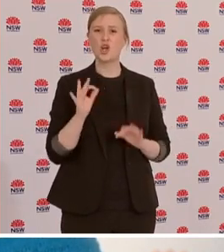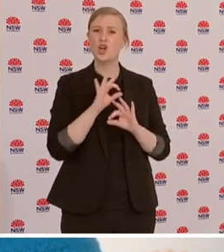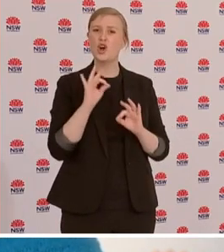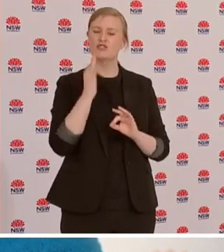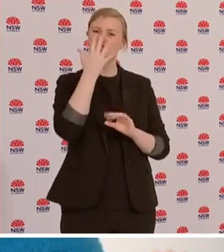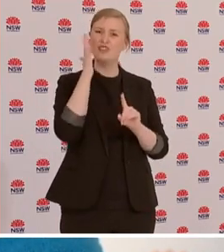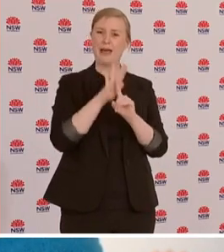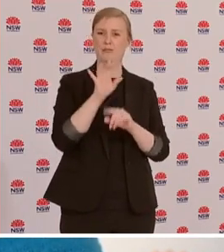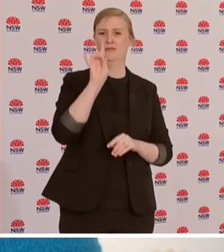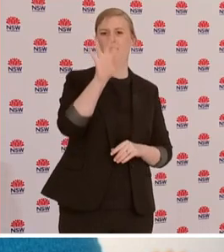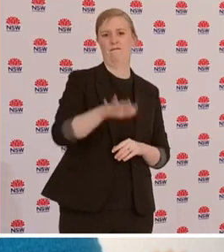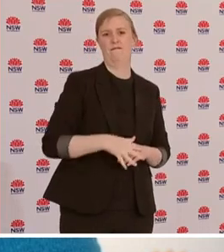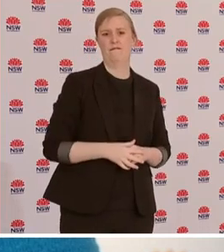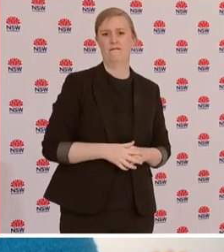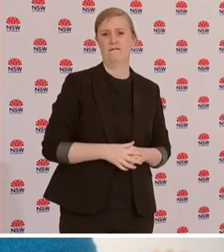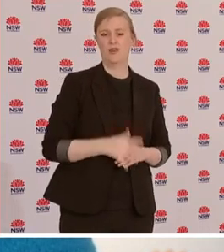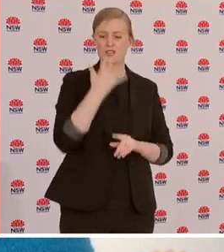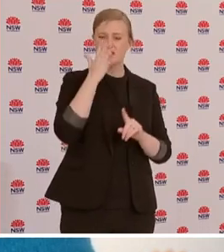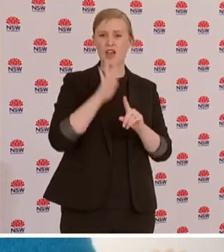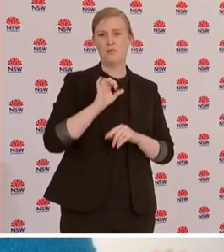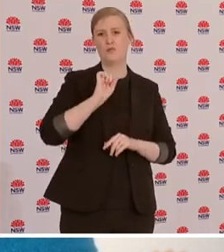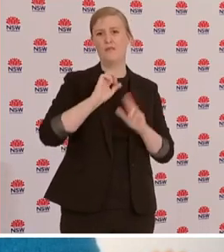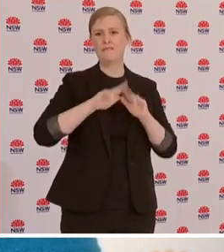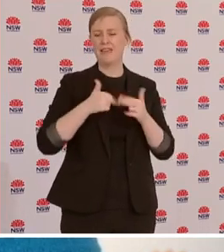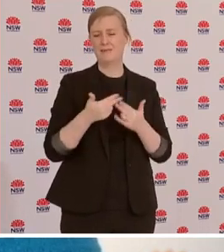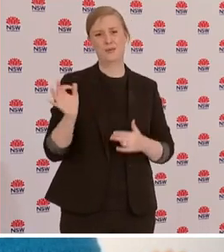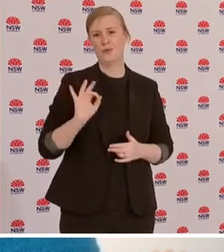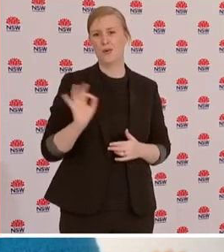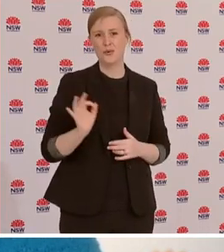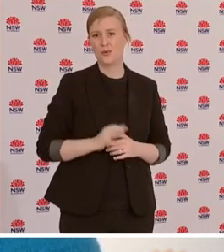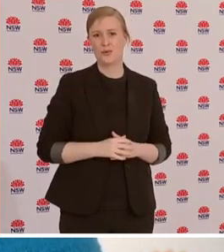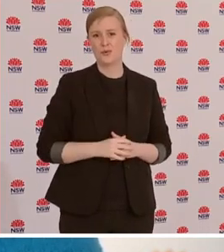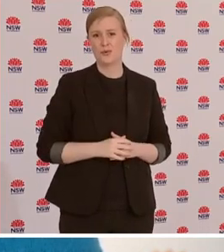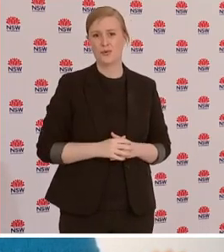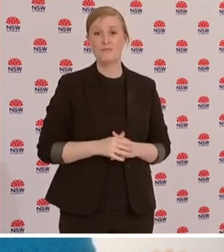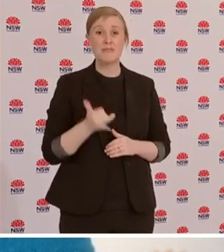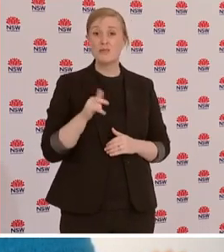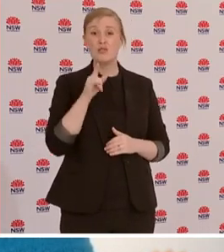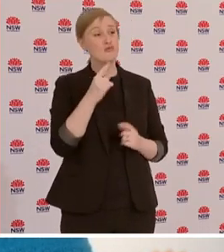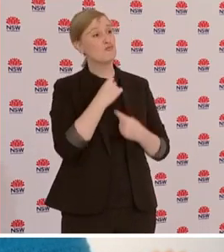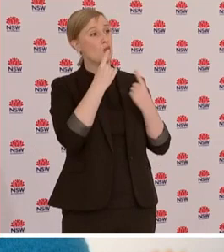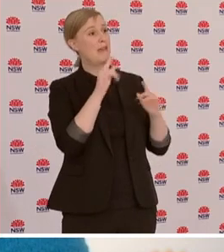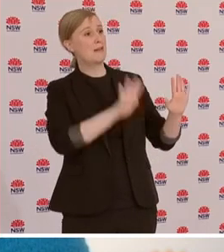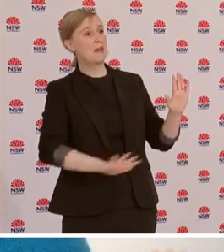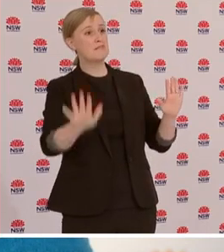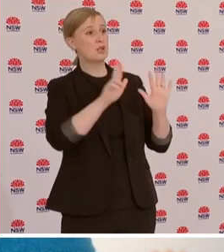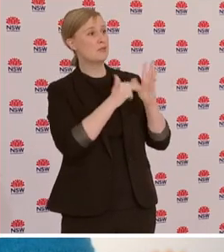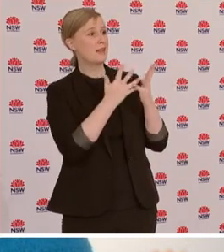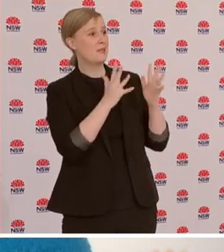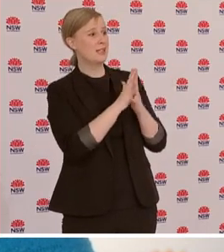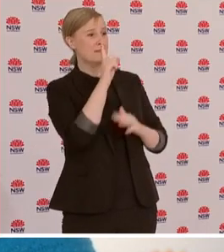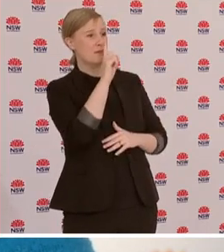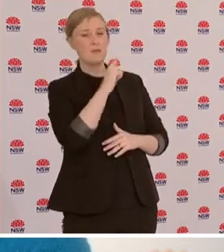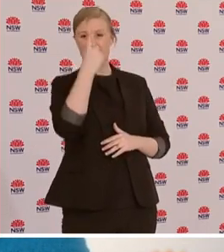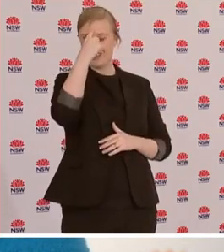but don't let down your family you're closest to you because this disease doesn't discriminate and how would you feel